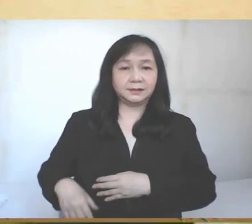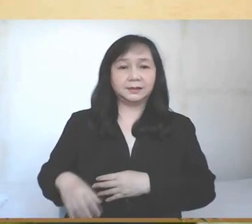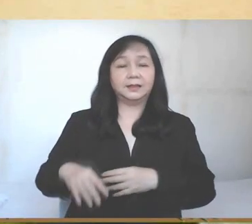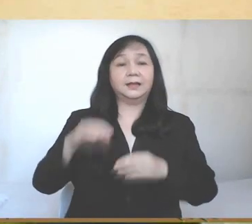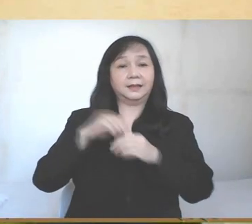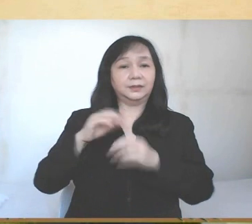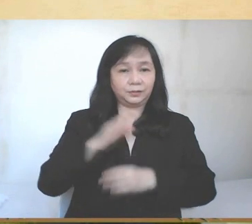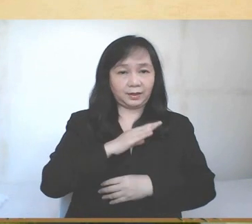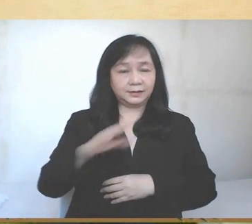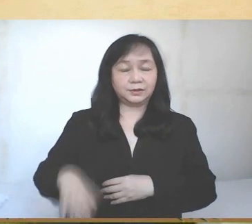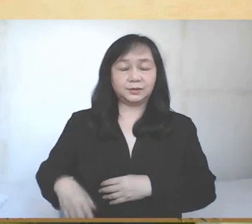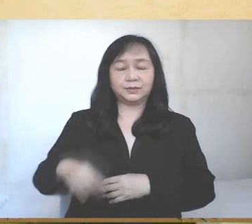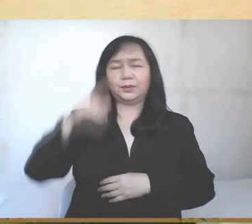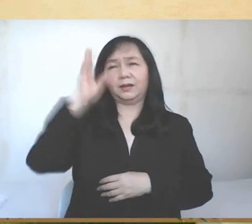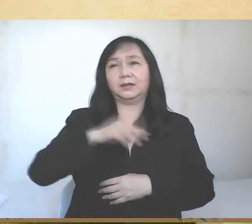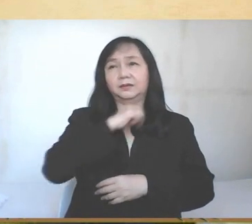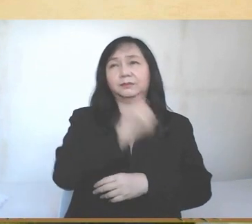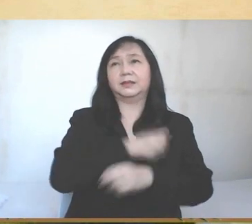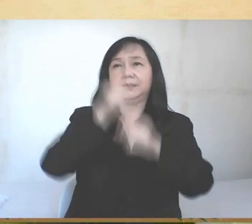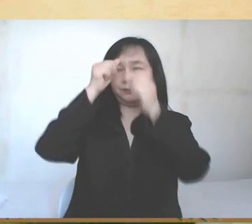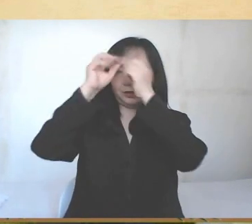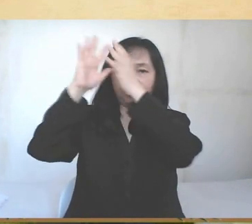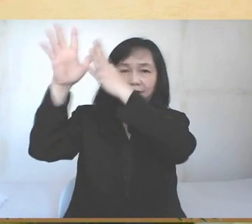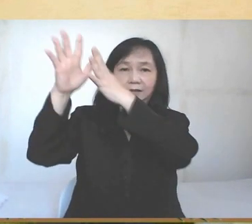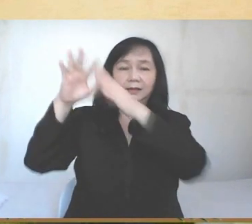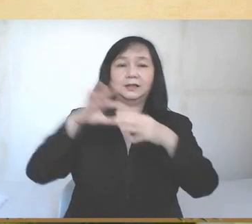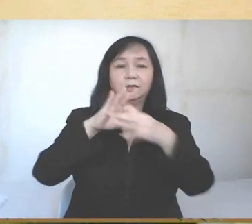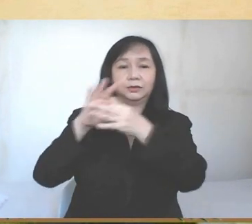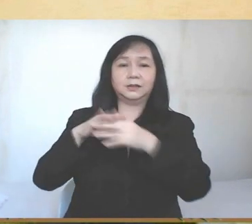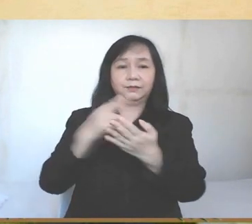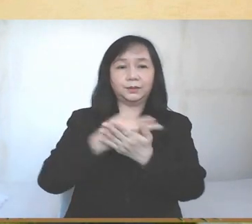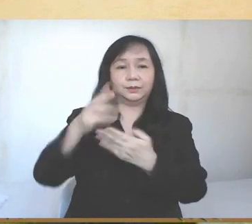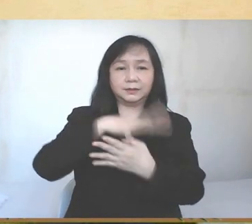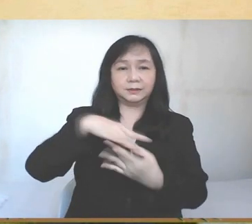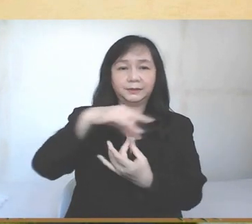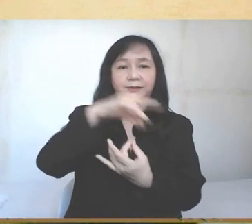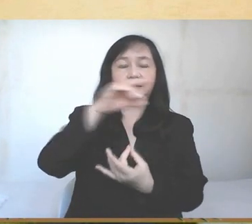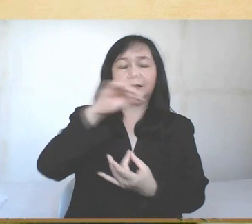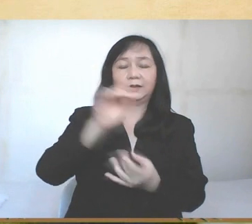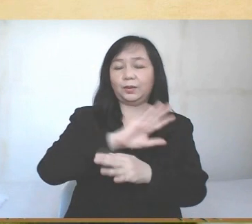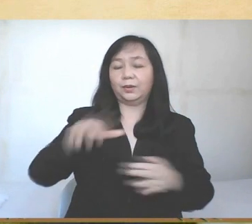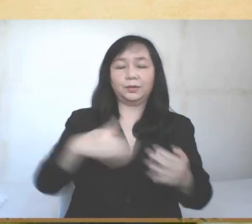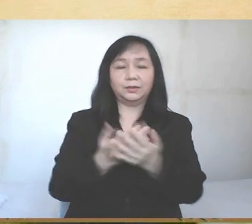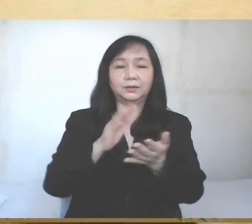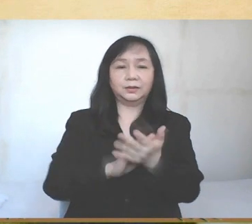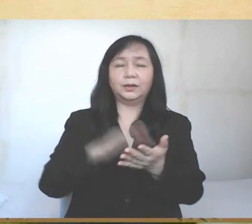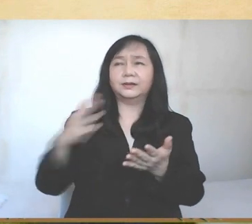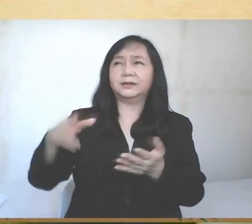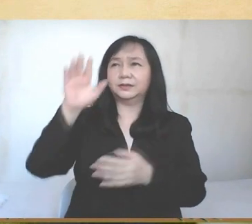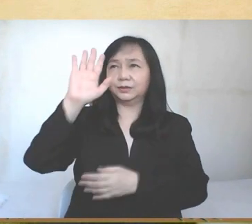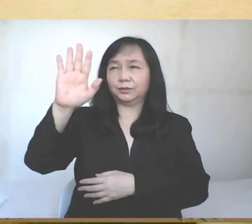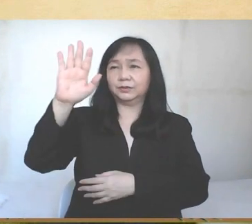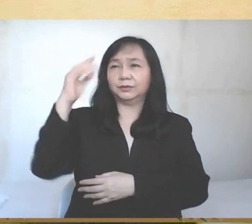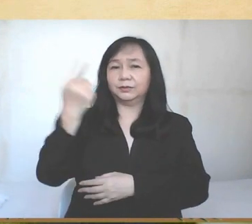Through him, and with him, and in him, O God, Almighty Father, in the unity of the Holy Spirit, all